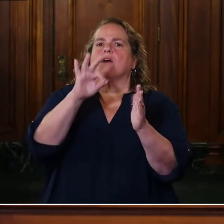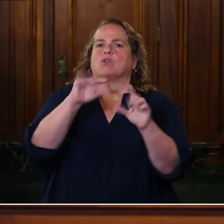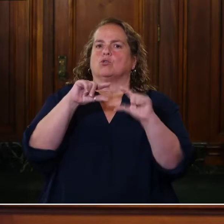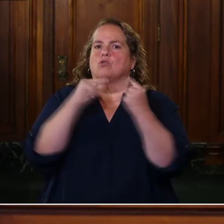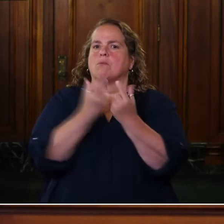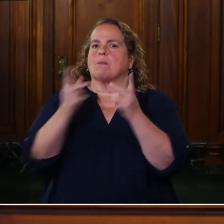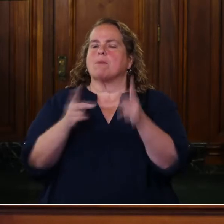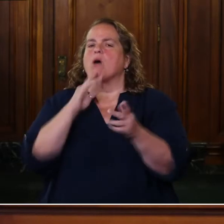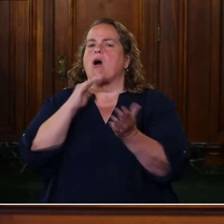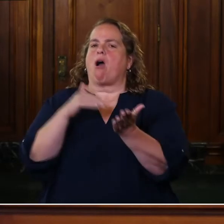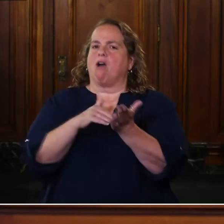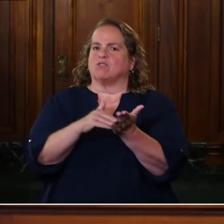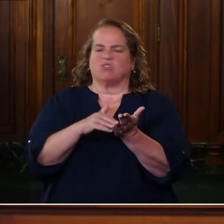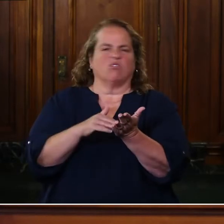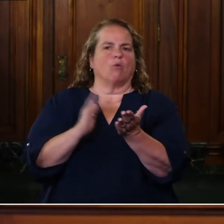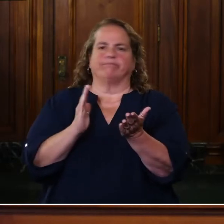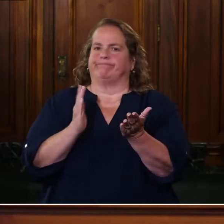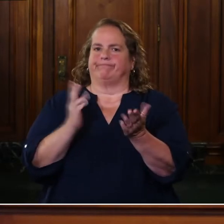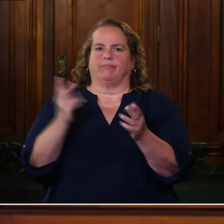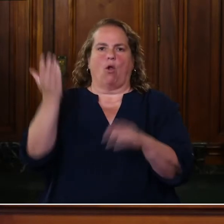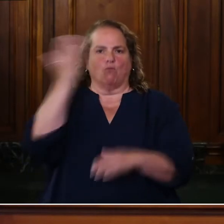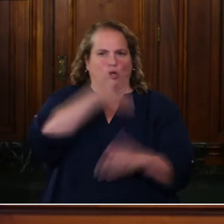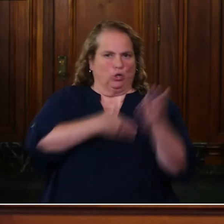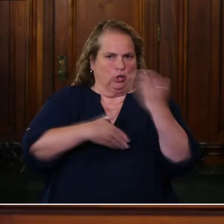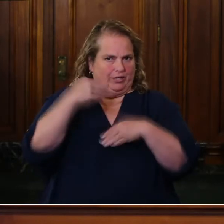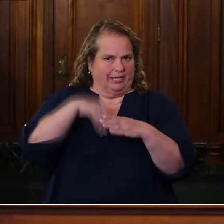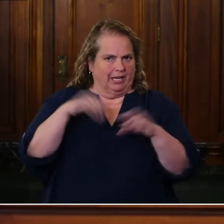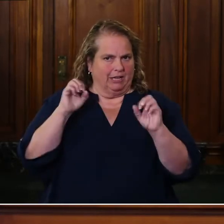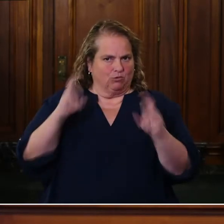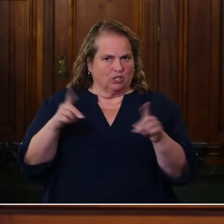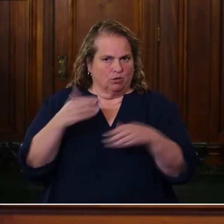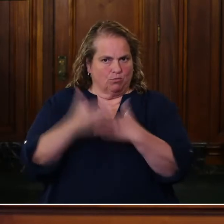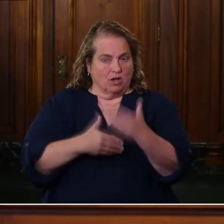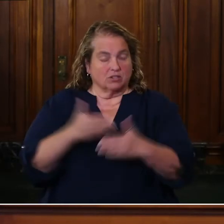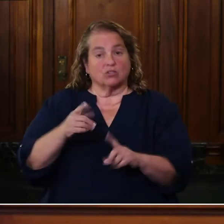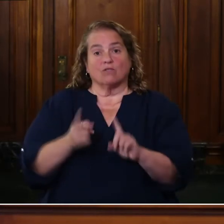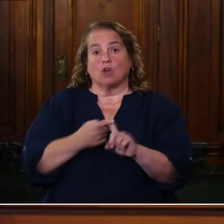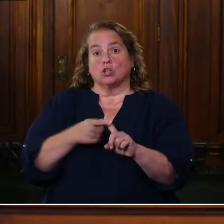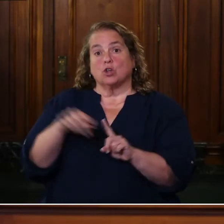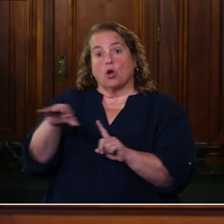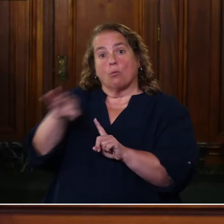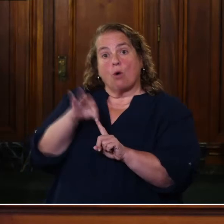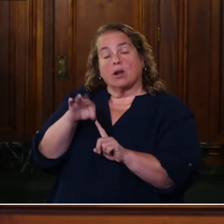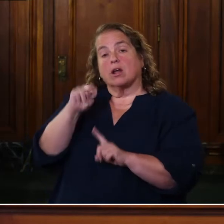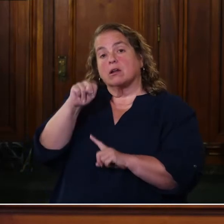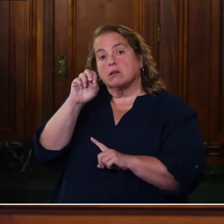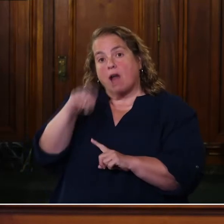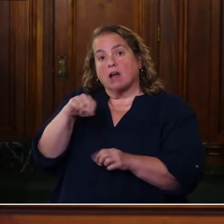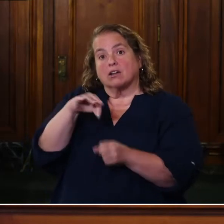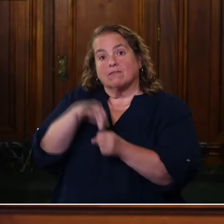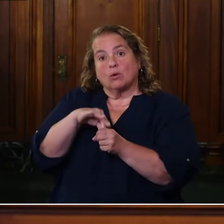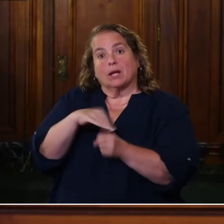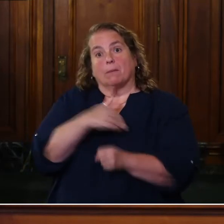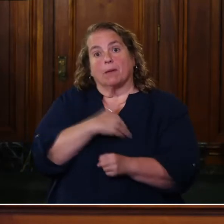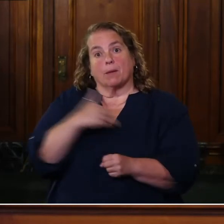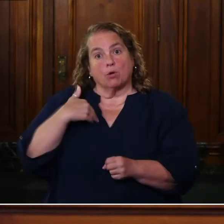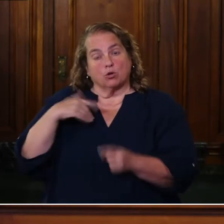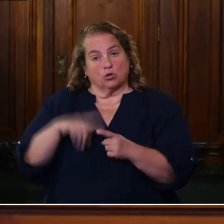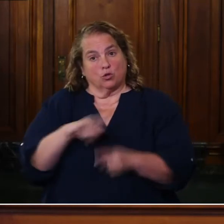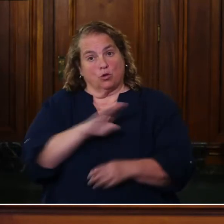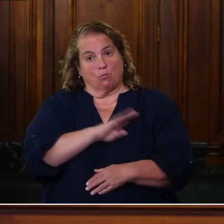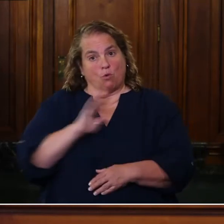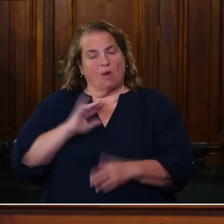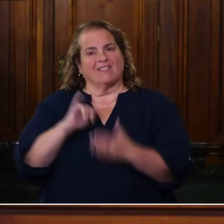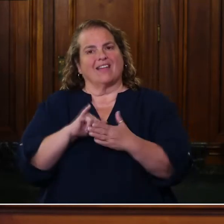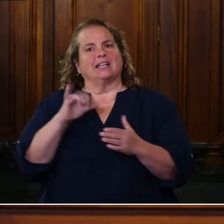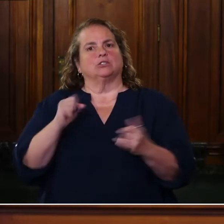often overlooked in the educational process. The first was to appoint a non-voting member to the board that is a current